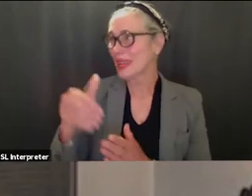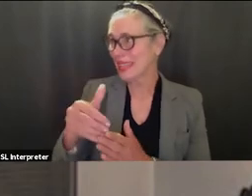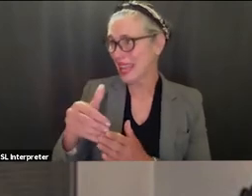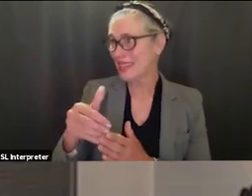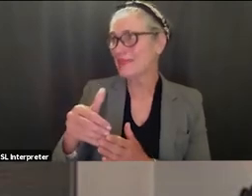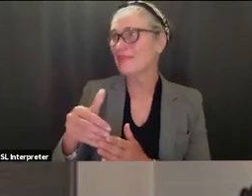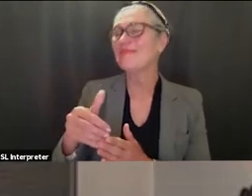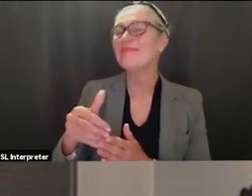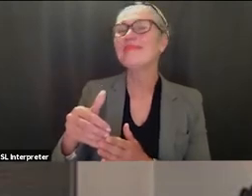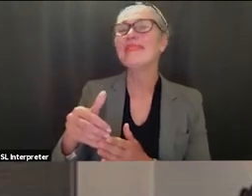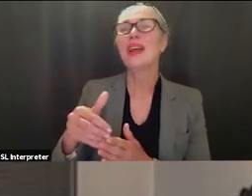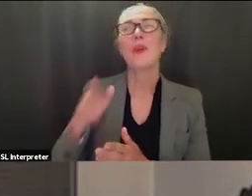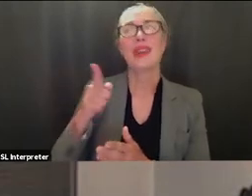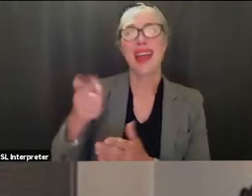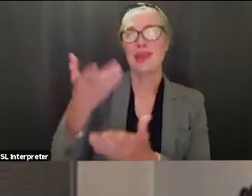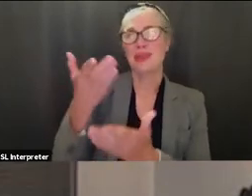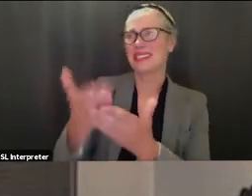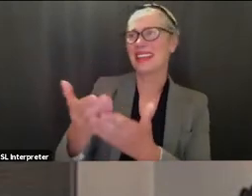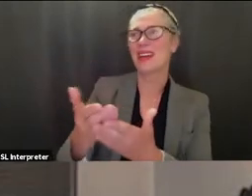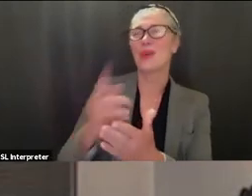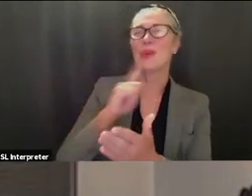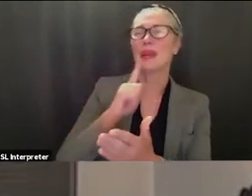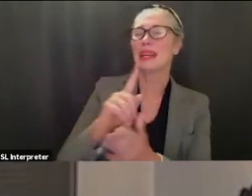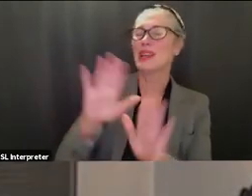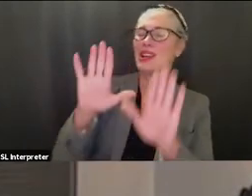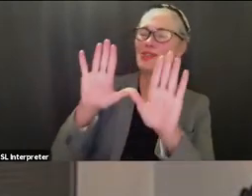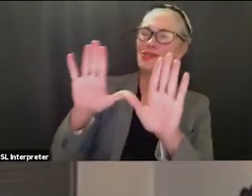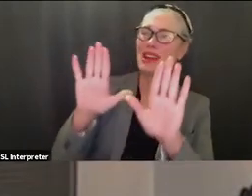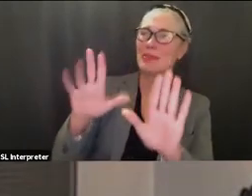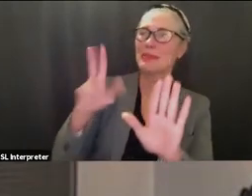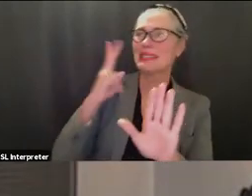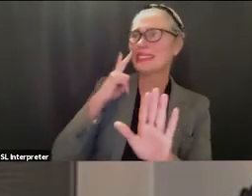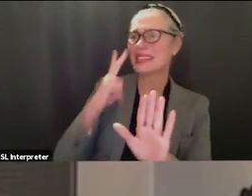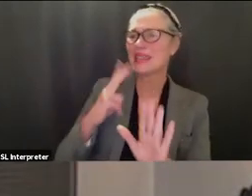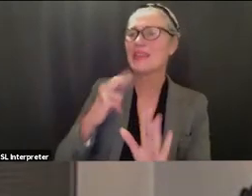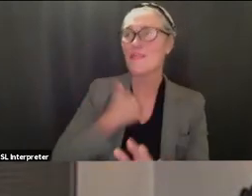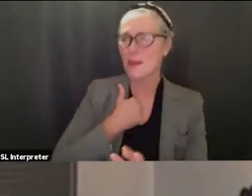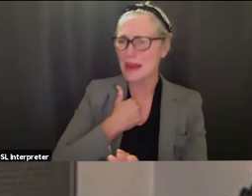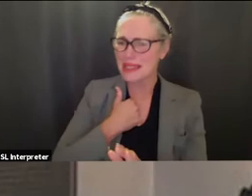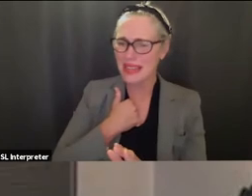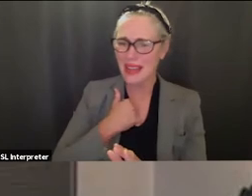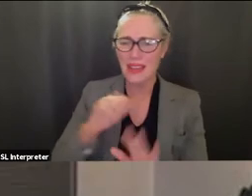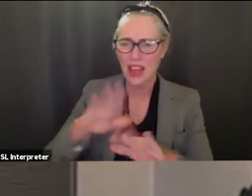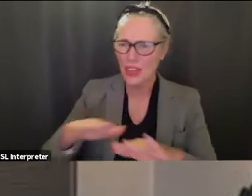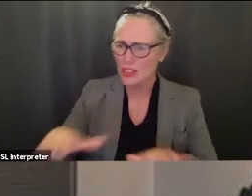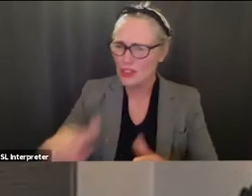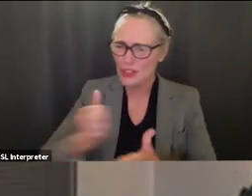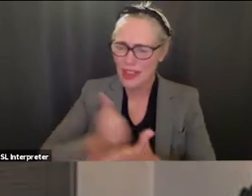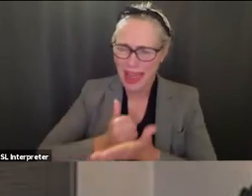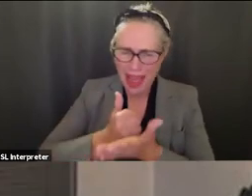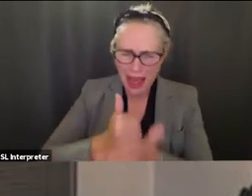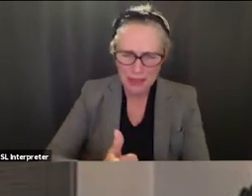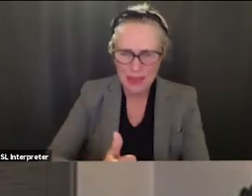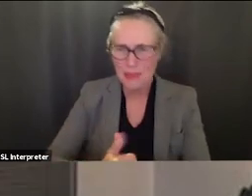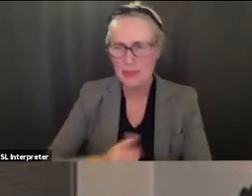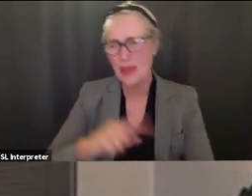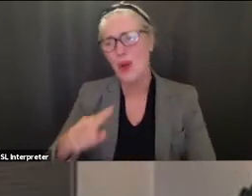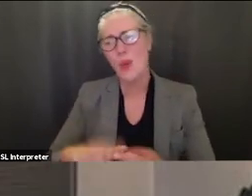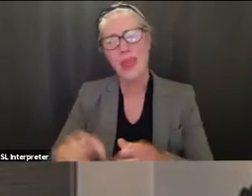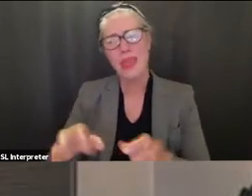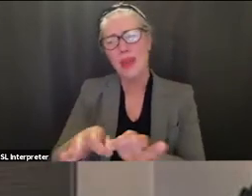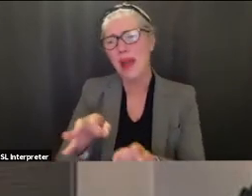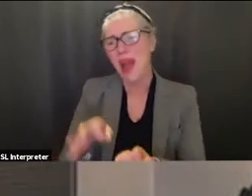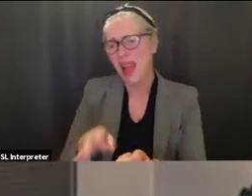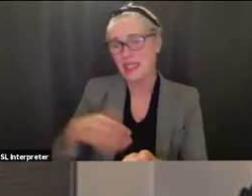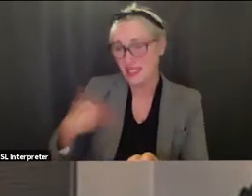was really incredible and seeing firsthand like how much this is helping these students um these gaps that started at a young age only get bigger as they age